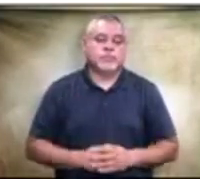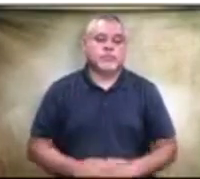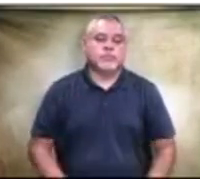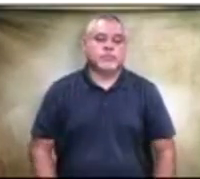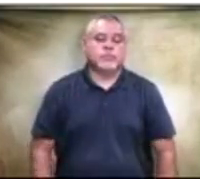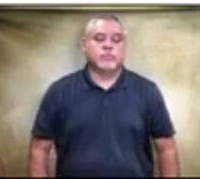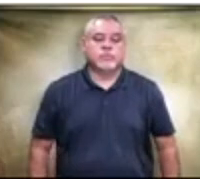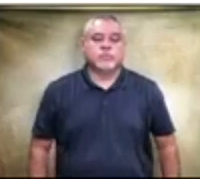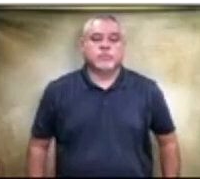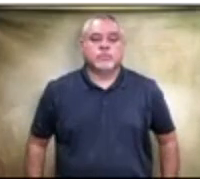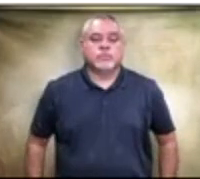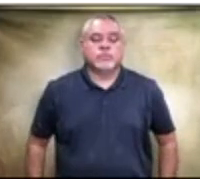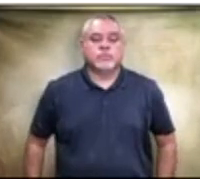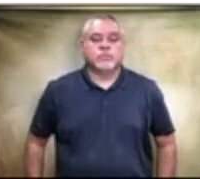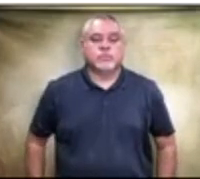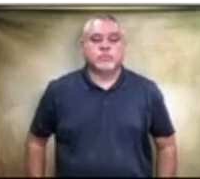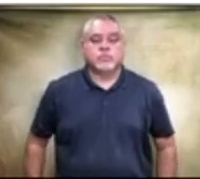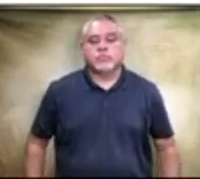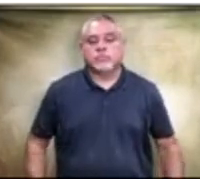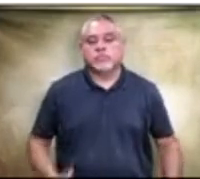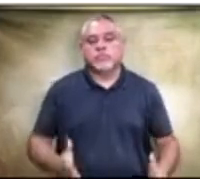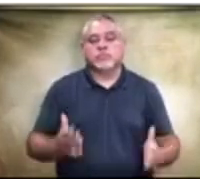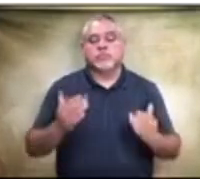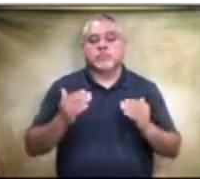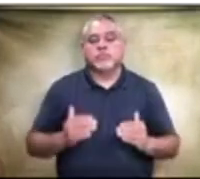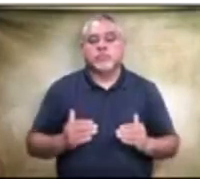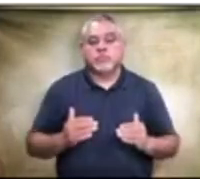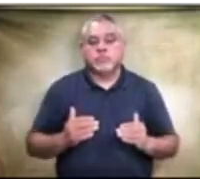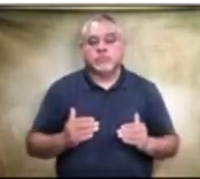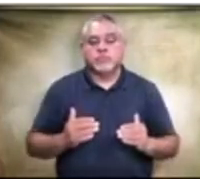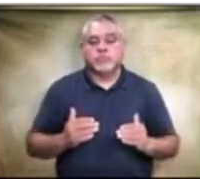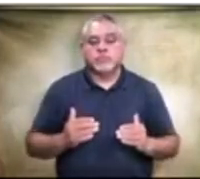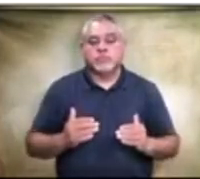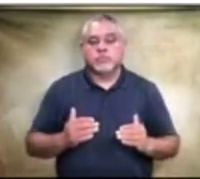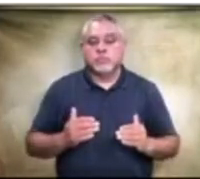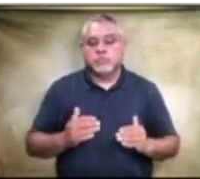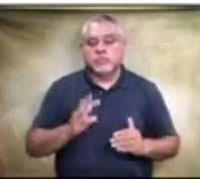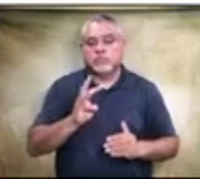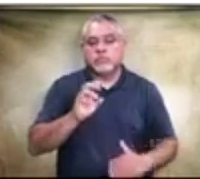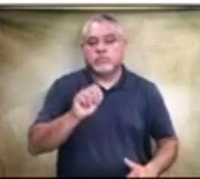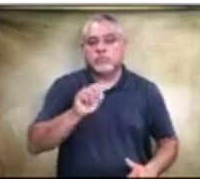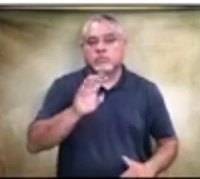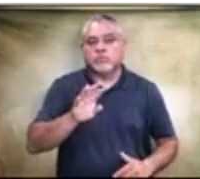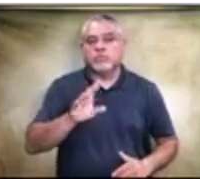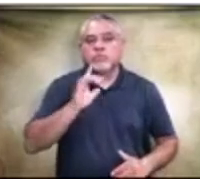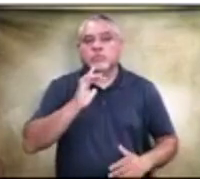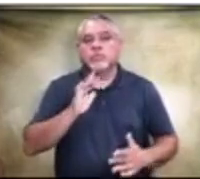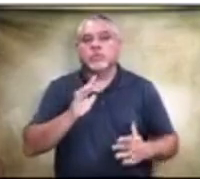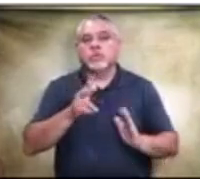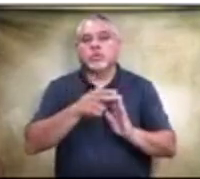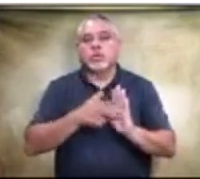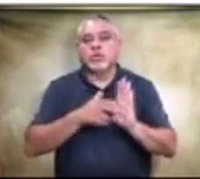Okay. We'll now move on to 6.4, which will be contractors for the Maynard